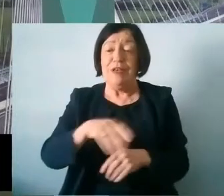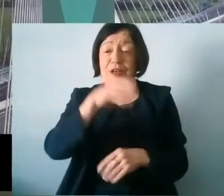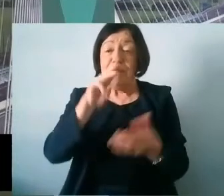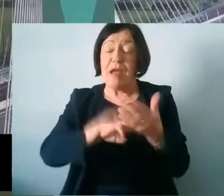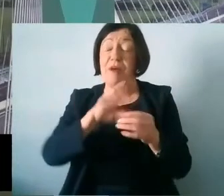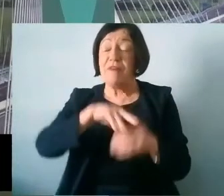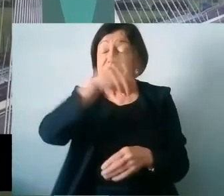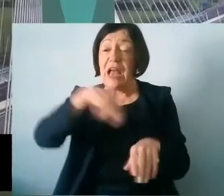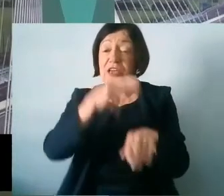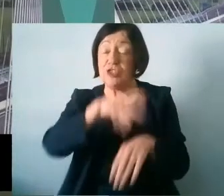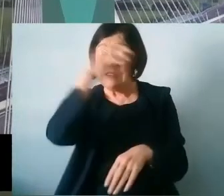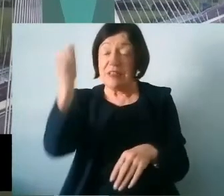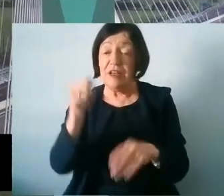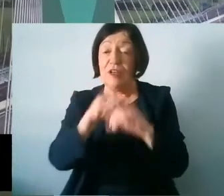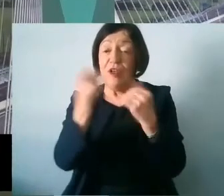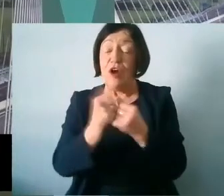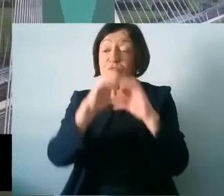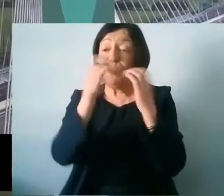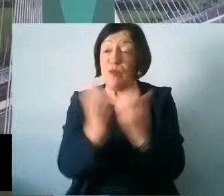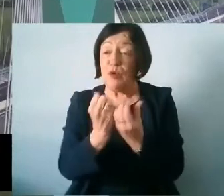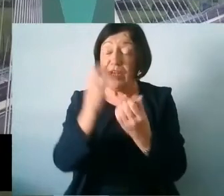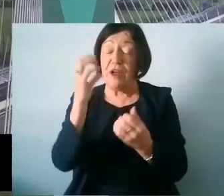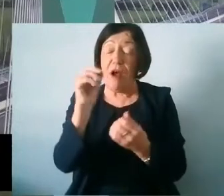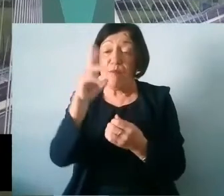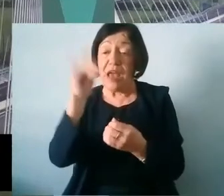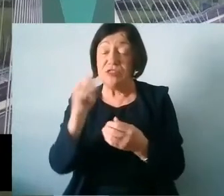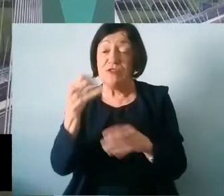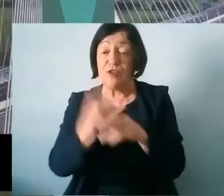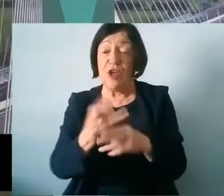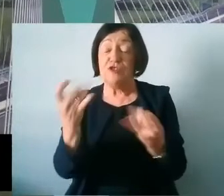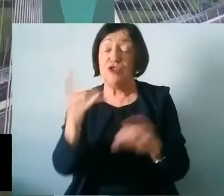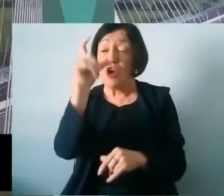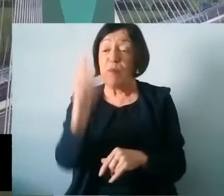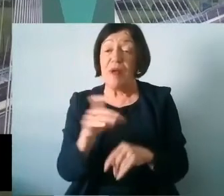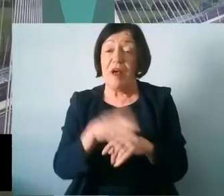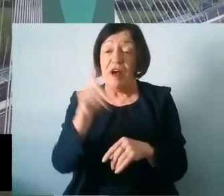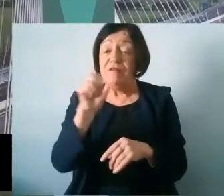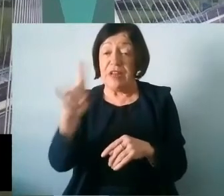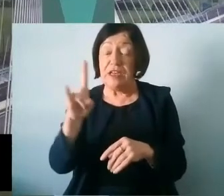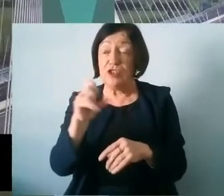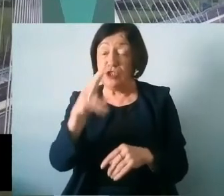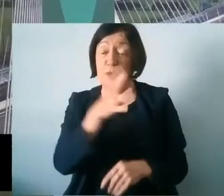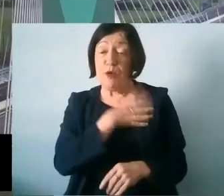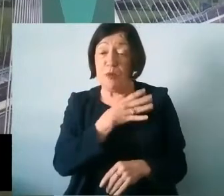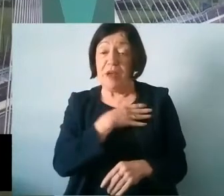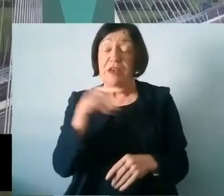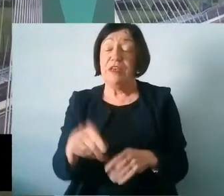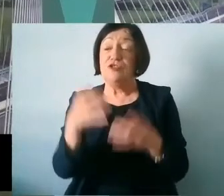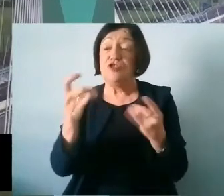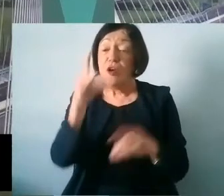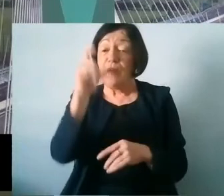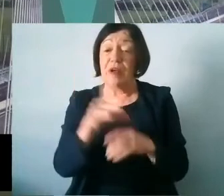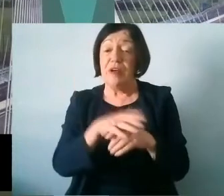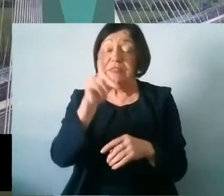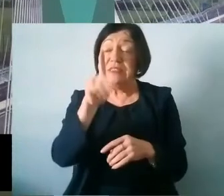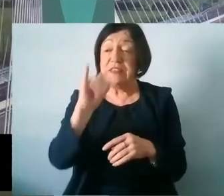Executive Association of Community and Comprehensive Schools and is chairperson of its DESH subcommittee. She's also chairperson of D-Side